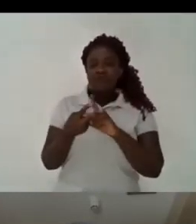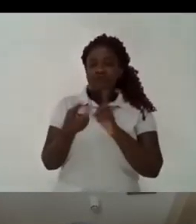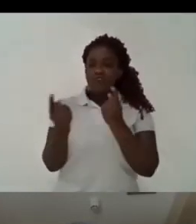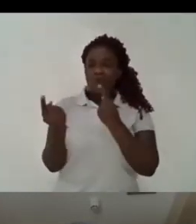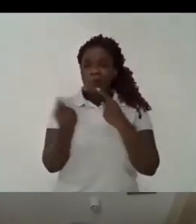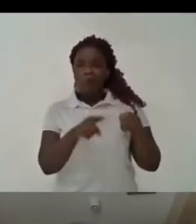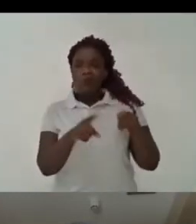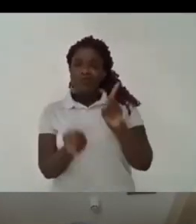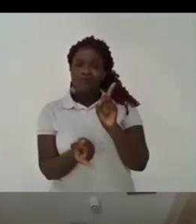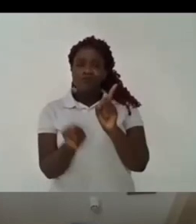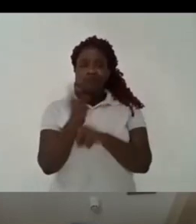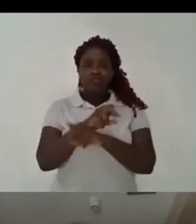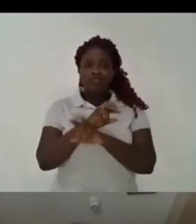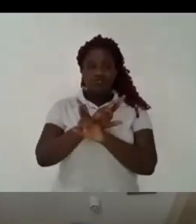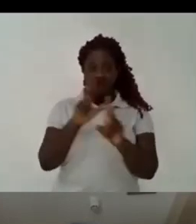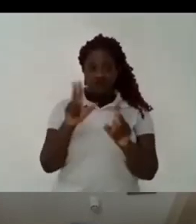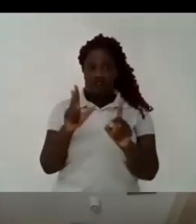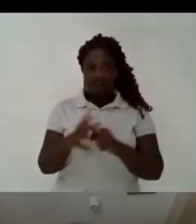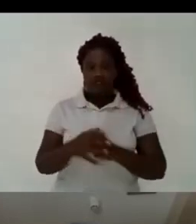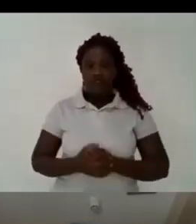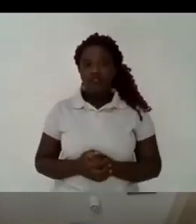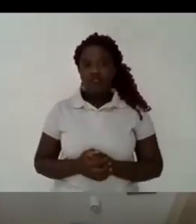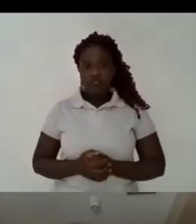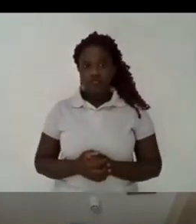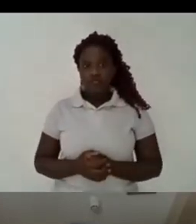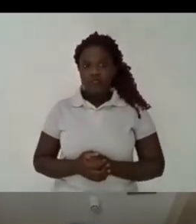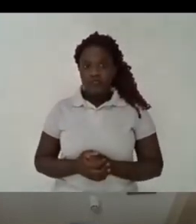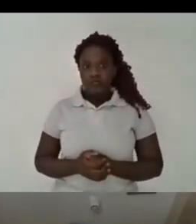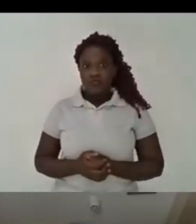to deal with this reactionary